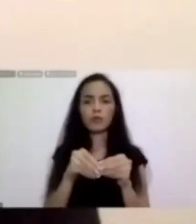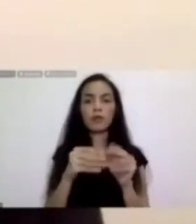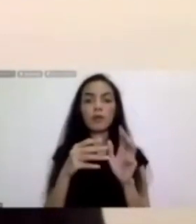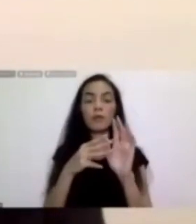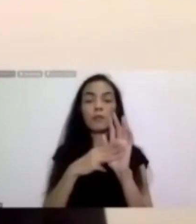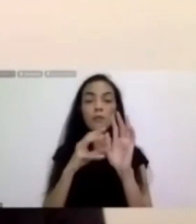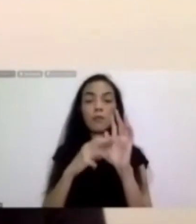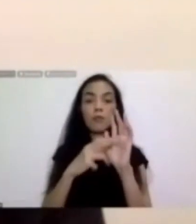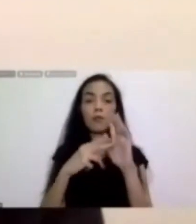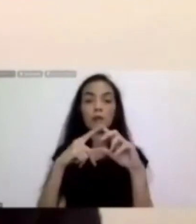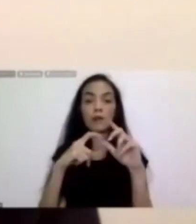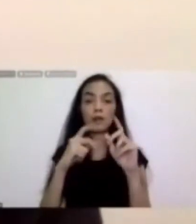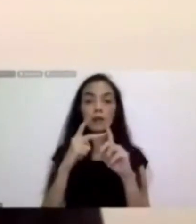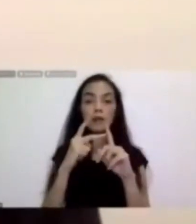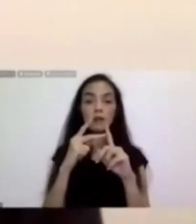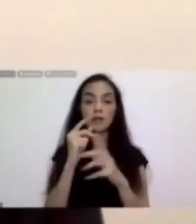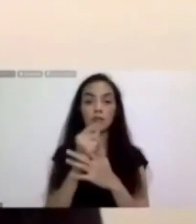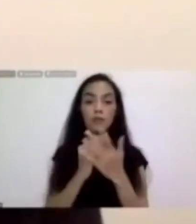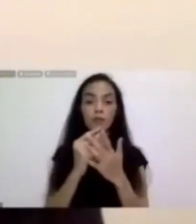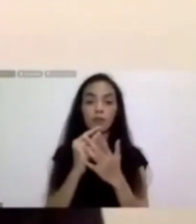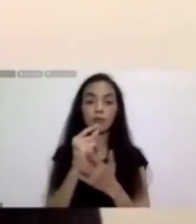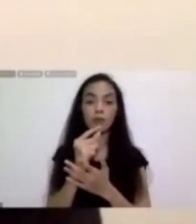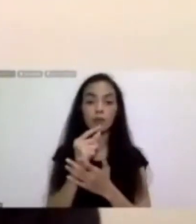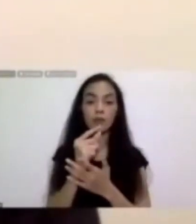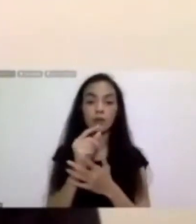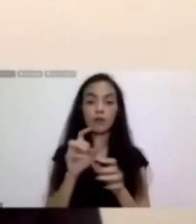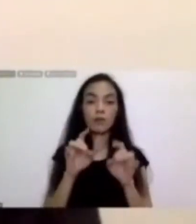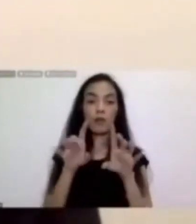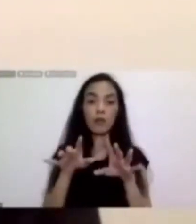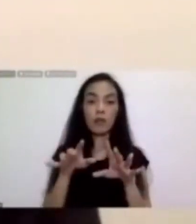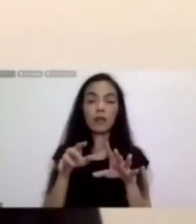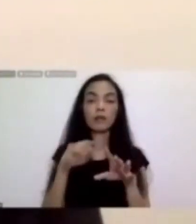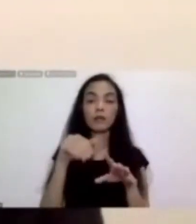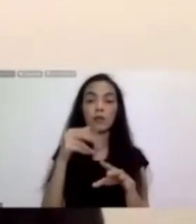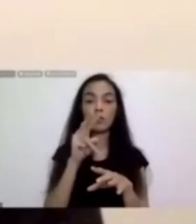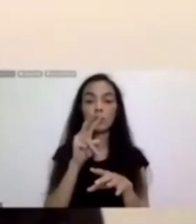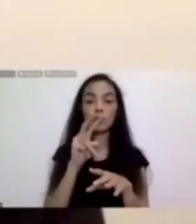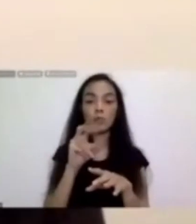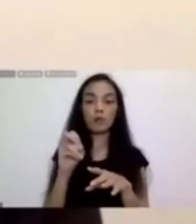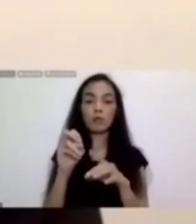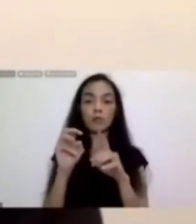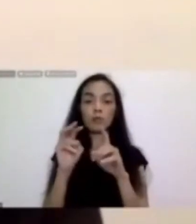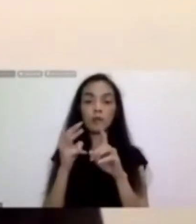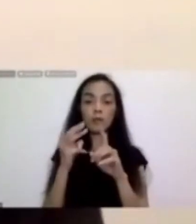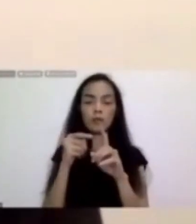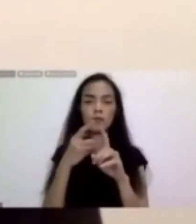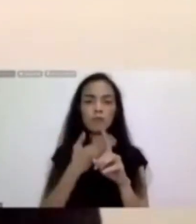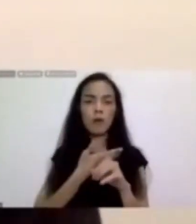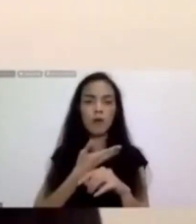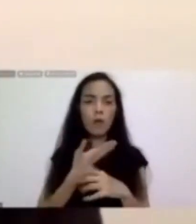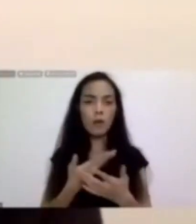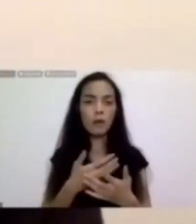at Monash University in Melbourne, Australia in 2013. Their main mission is to connect the community of